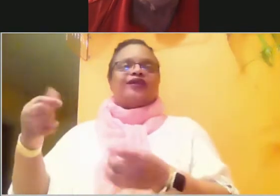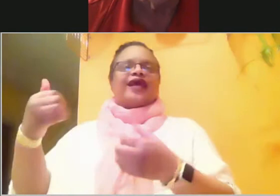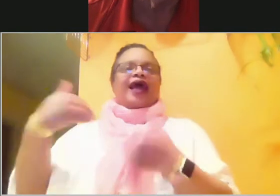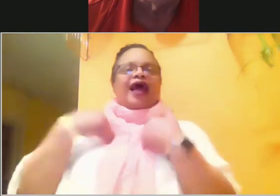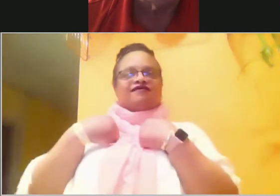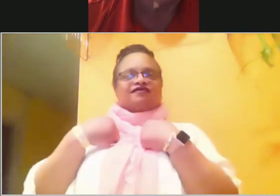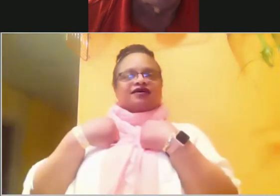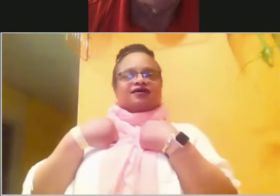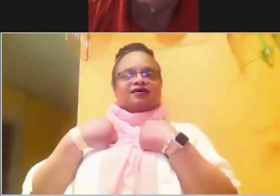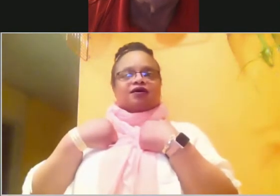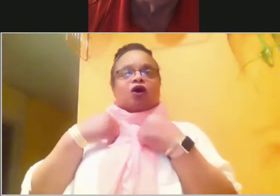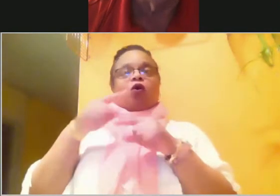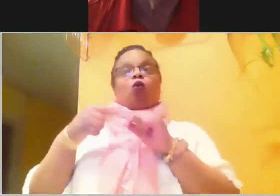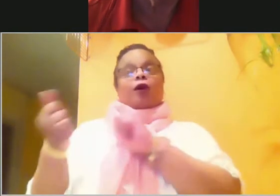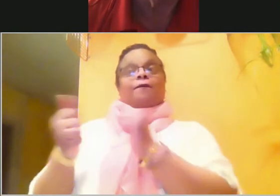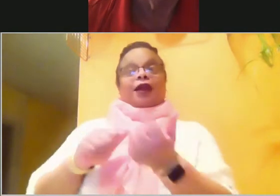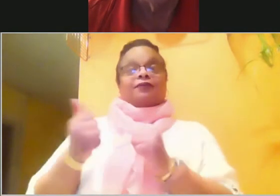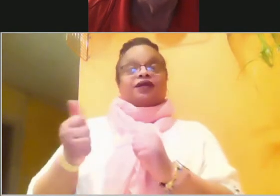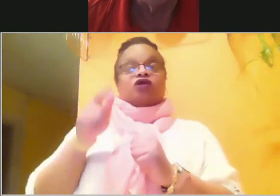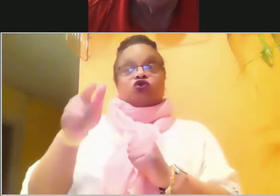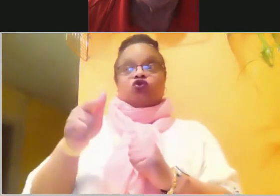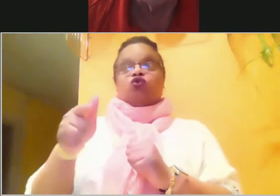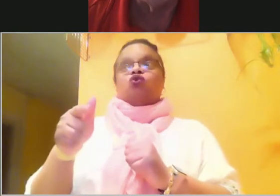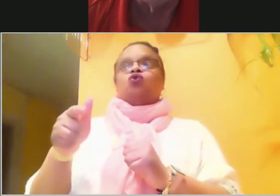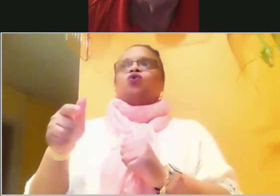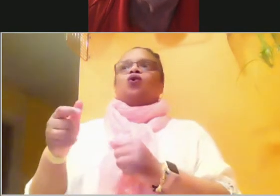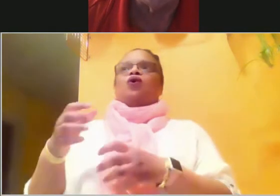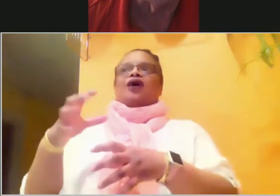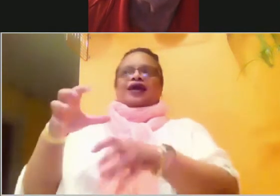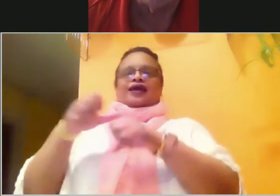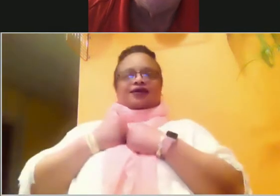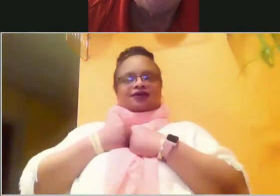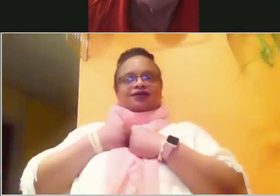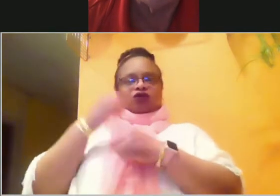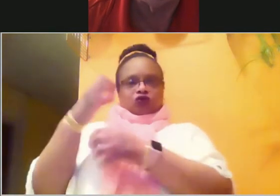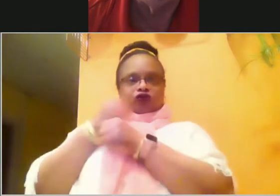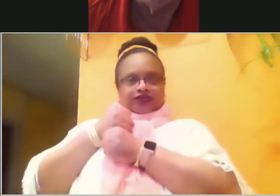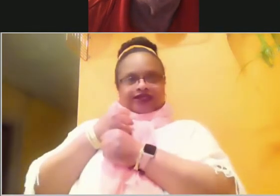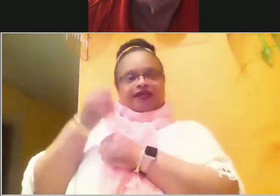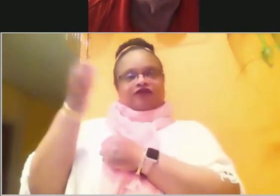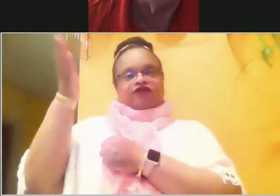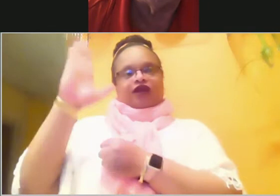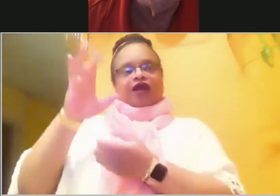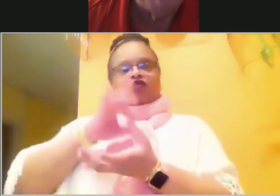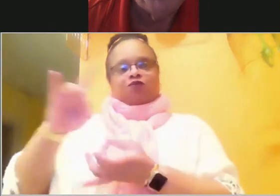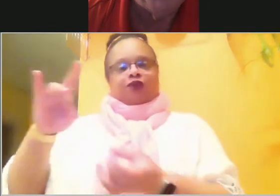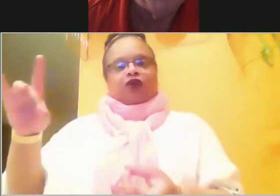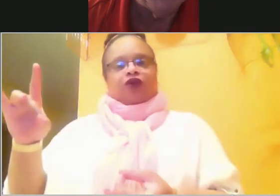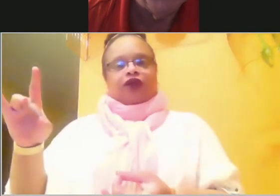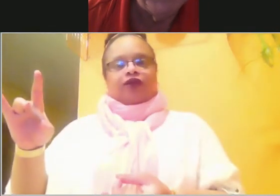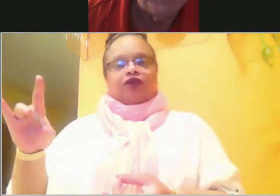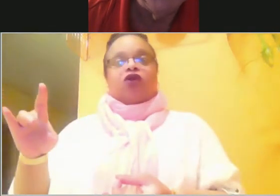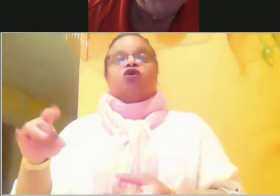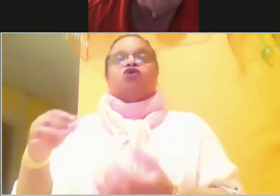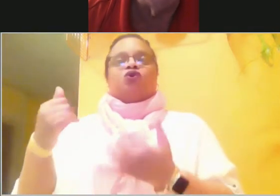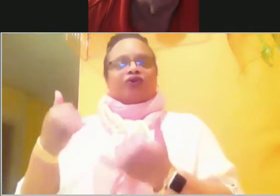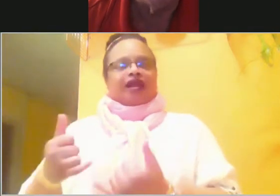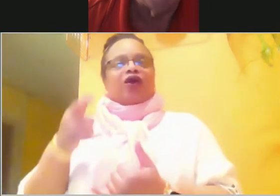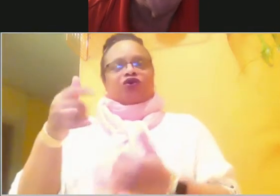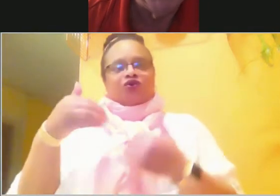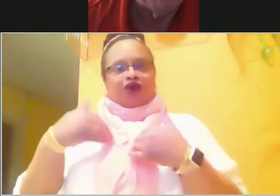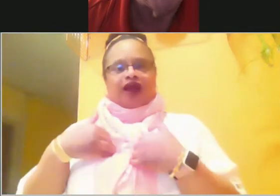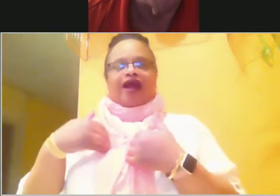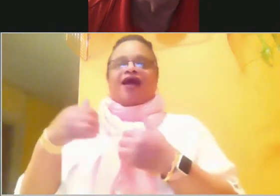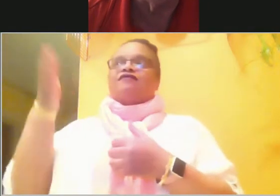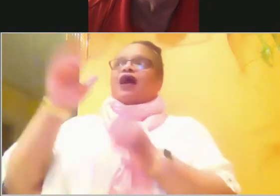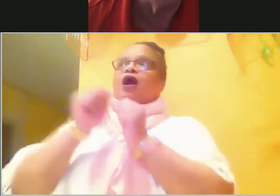He's always with us. We got to remind ourselves that, that God never forsakes us. He says that he loves us and will always be with us. So that's his